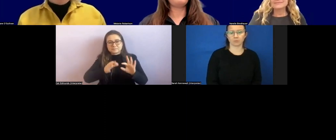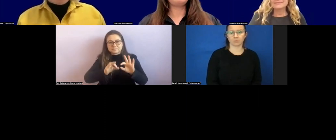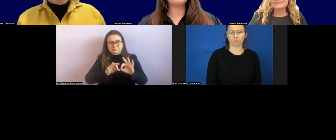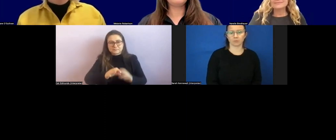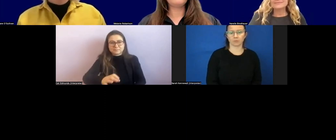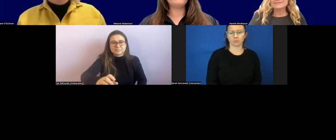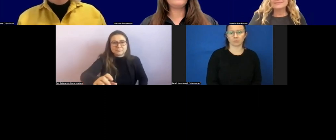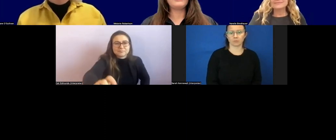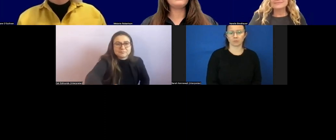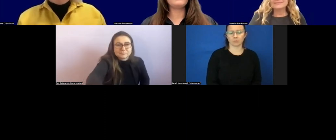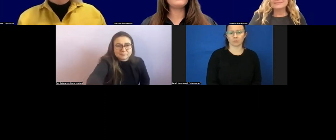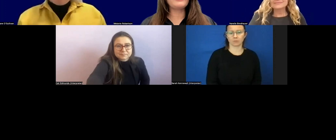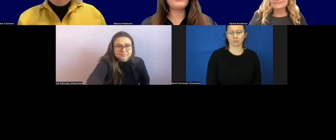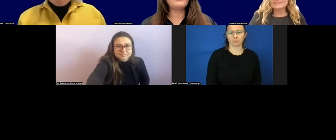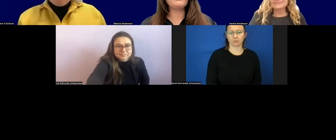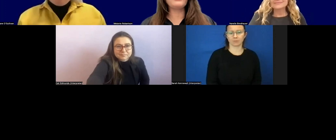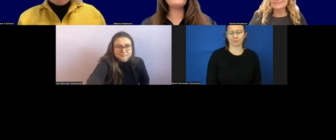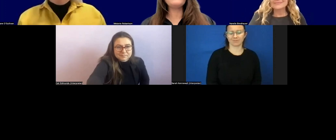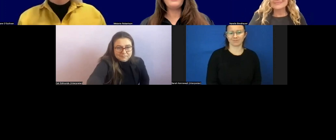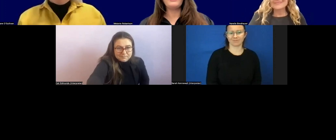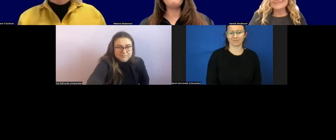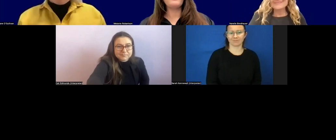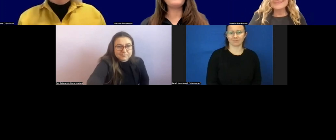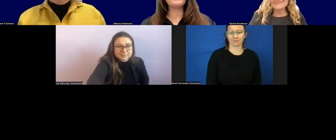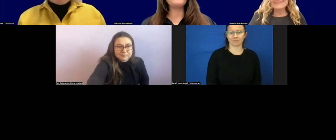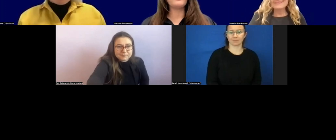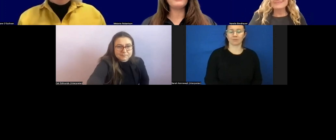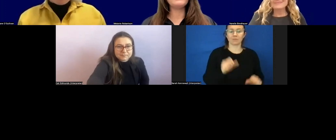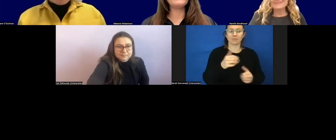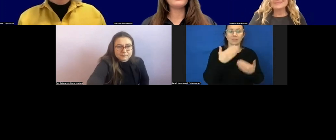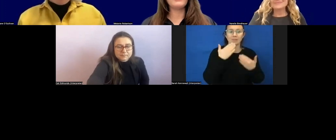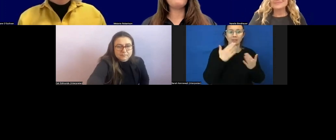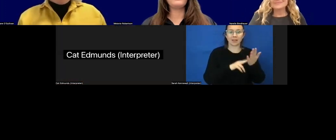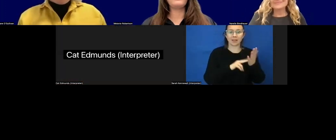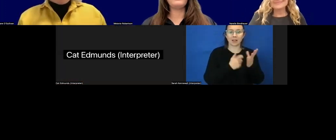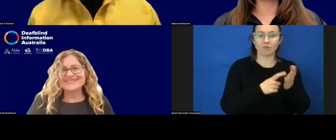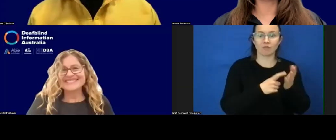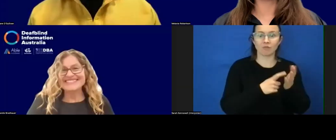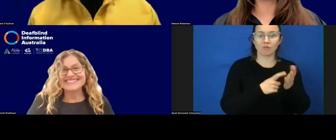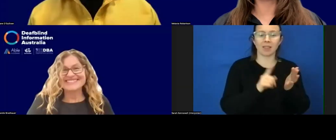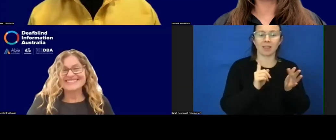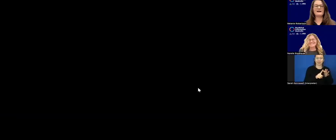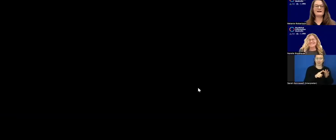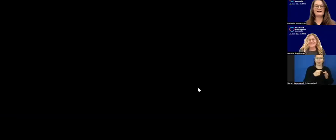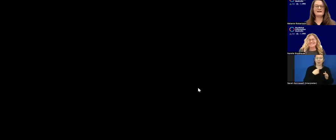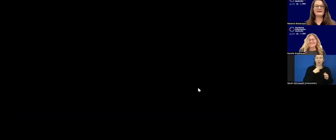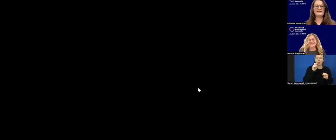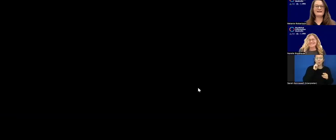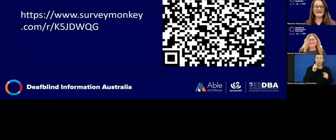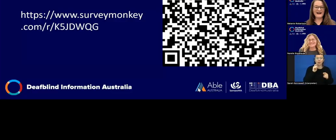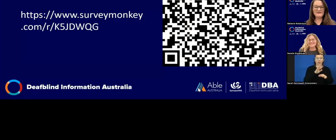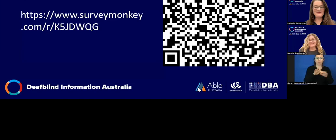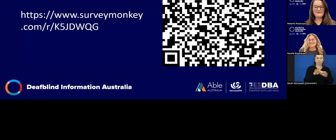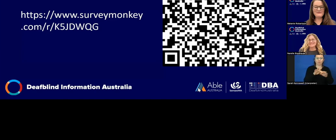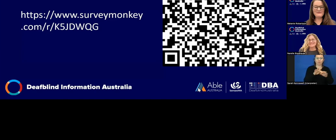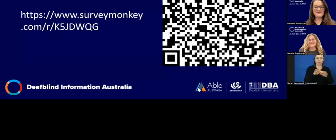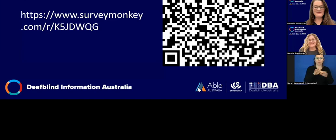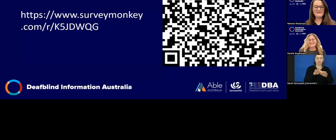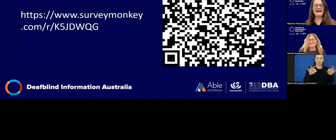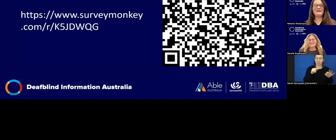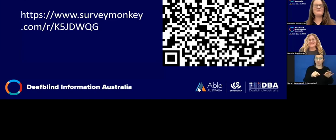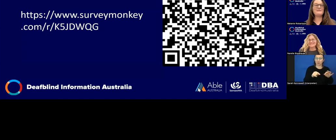Um, right. Thank you, Narelle. Um, I'm going to wind up the webinar now.